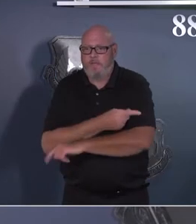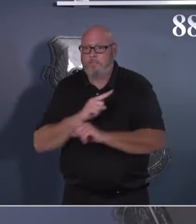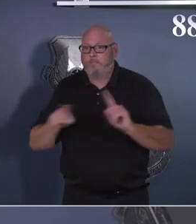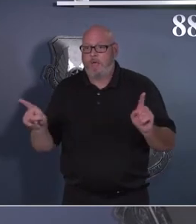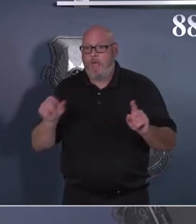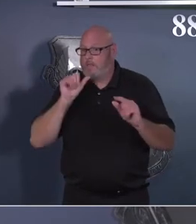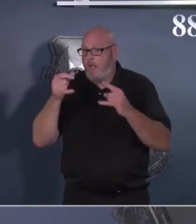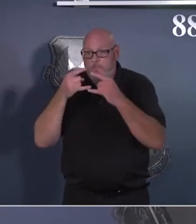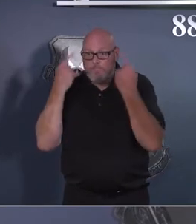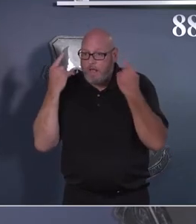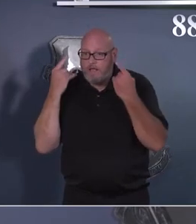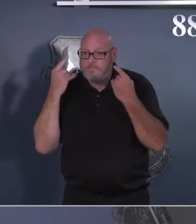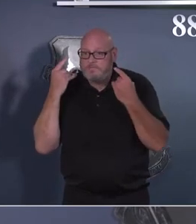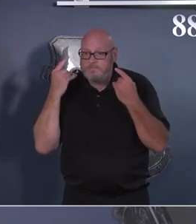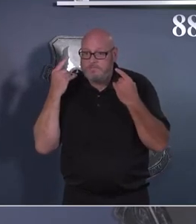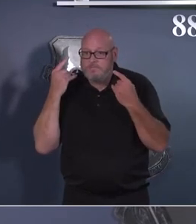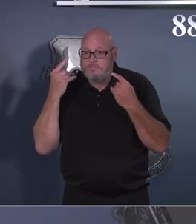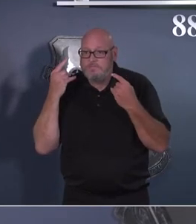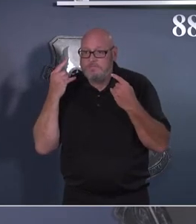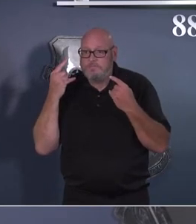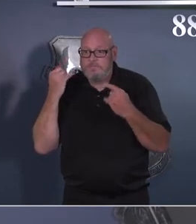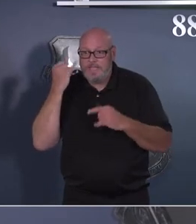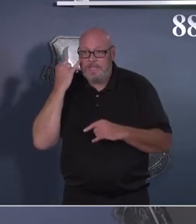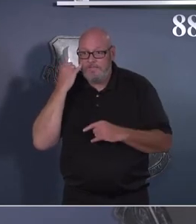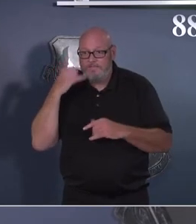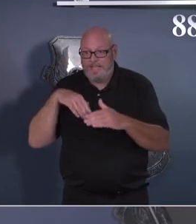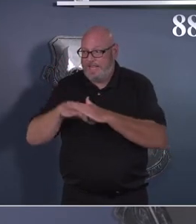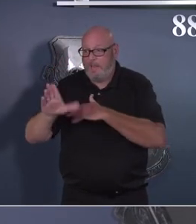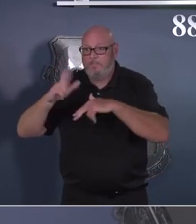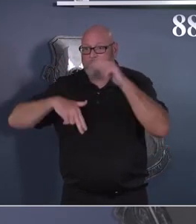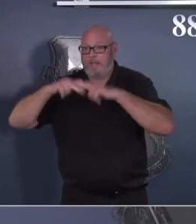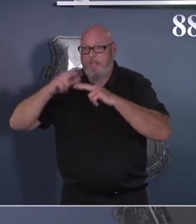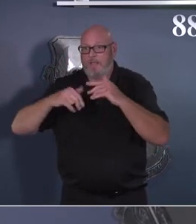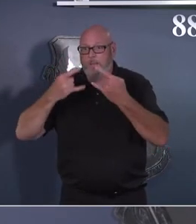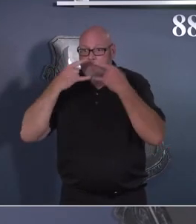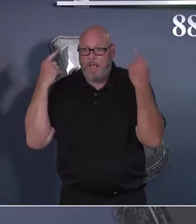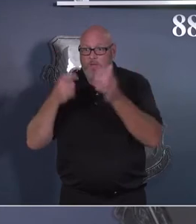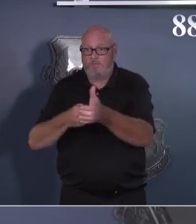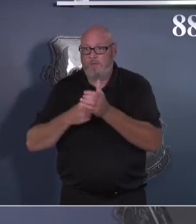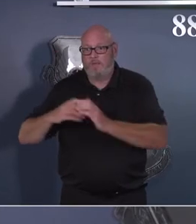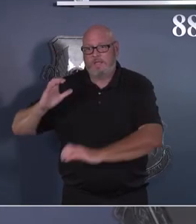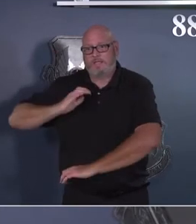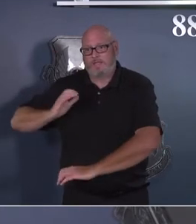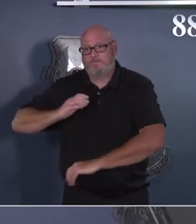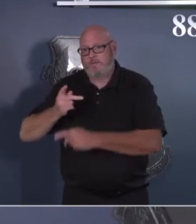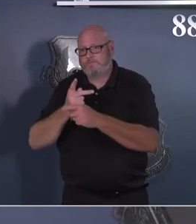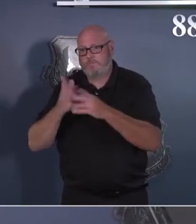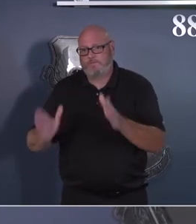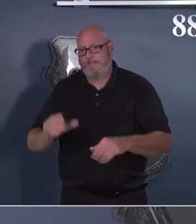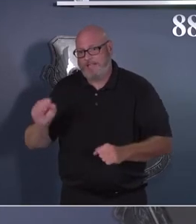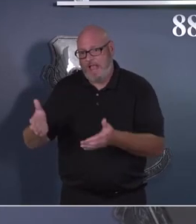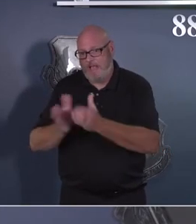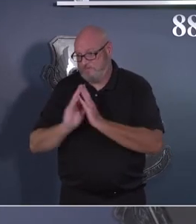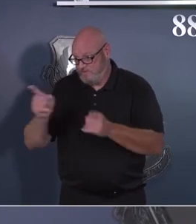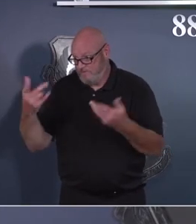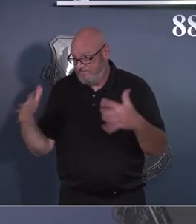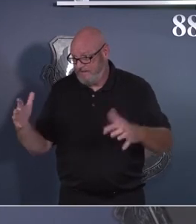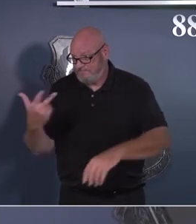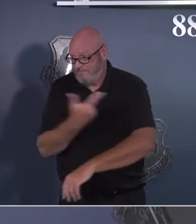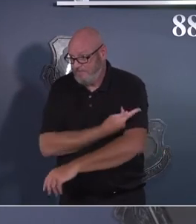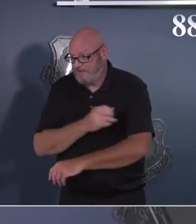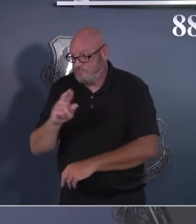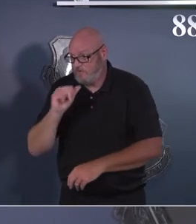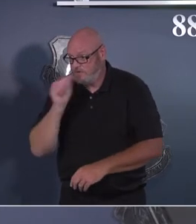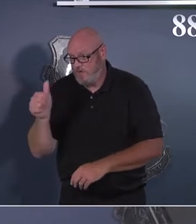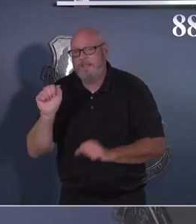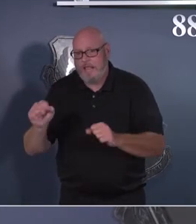mask in some venues where they're supposed to to be able to ask that question for the for those non uniform teammates. So there was a little bit of progression in policy last week on